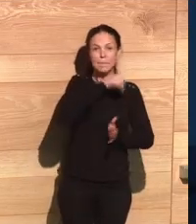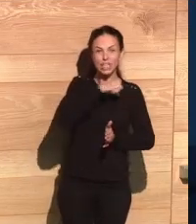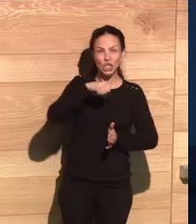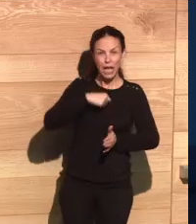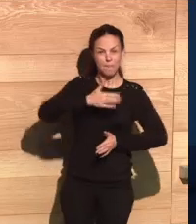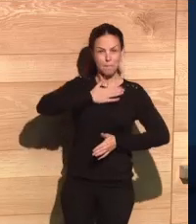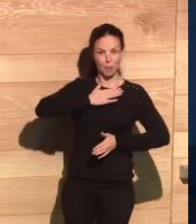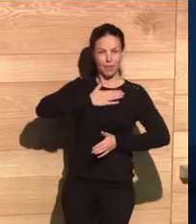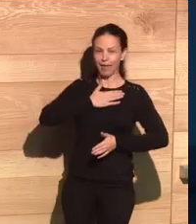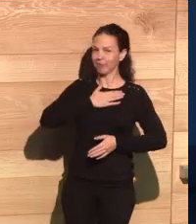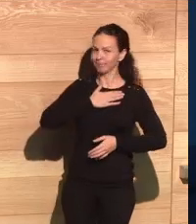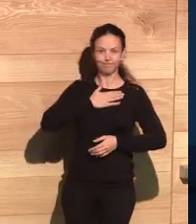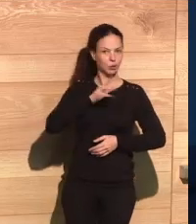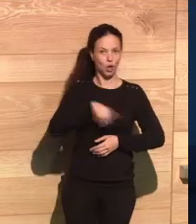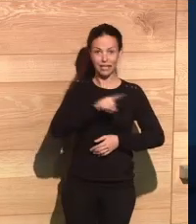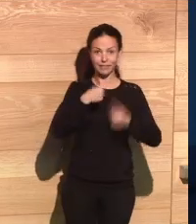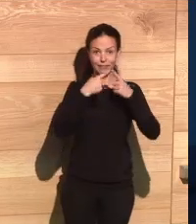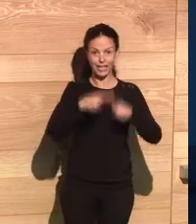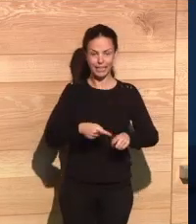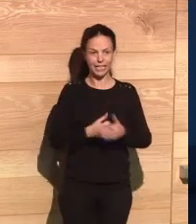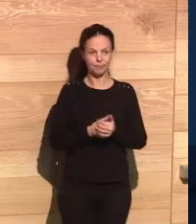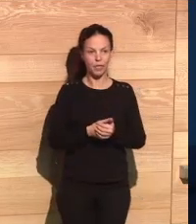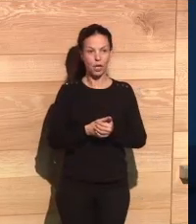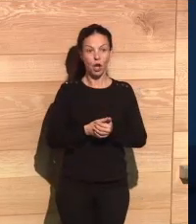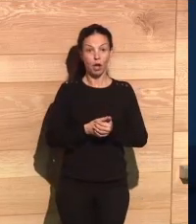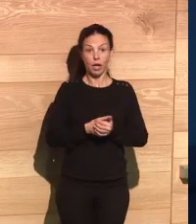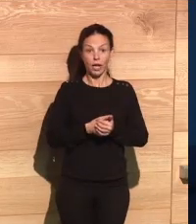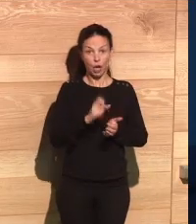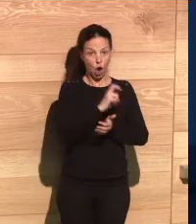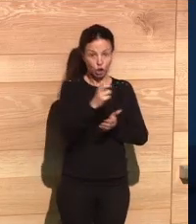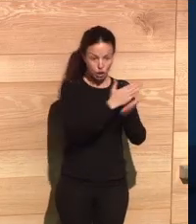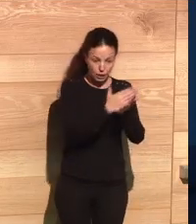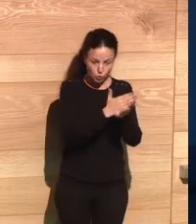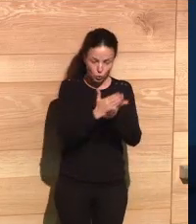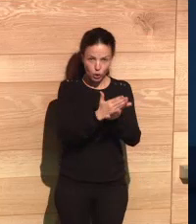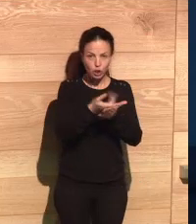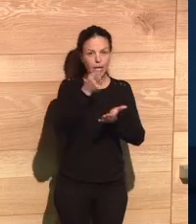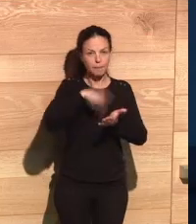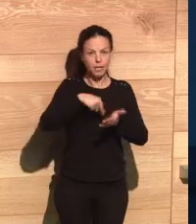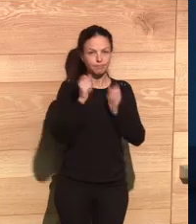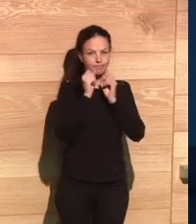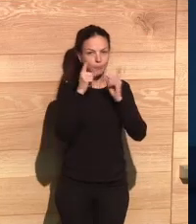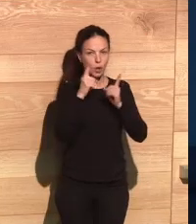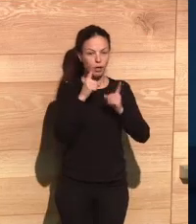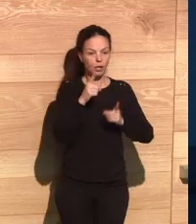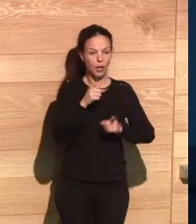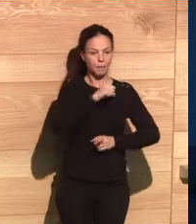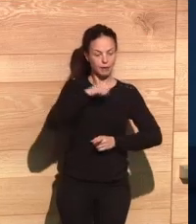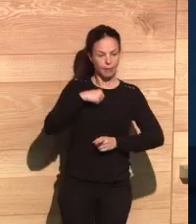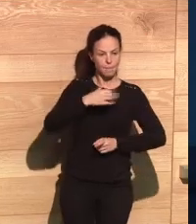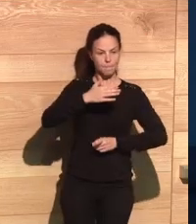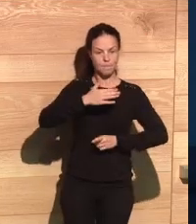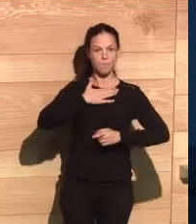data are not as private property. Another of the aspects that